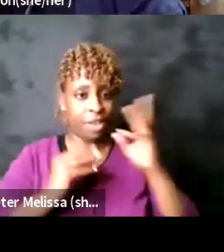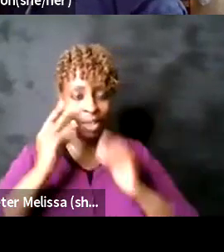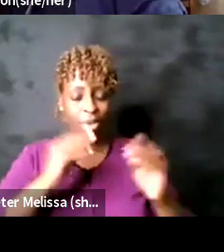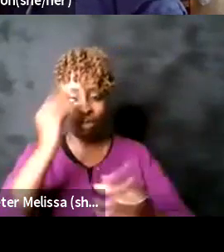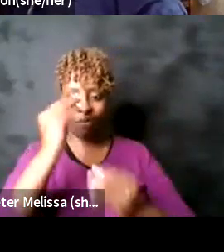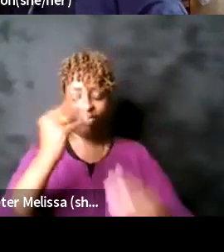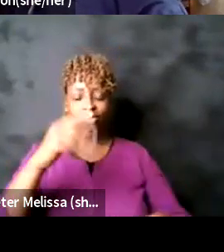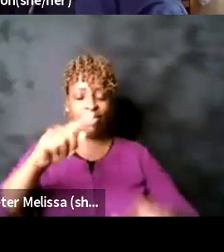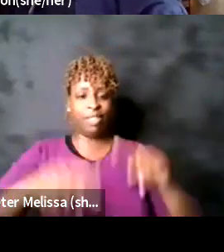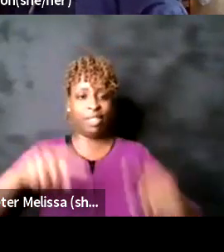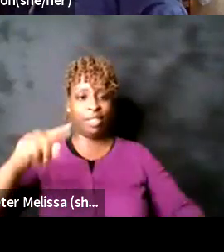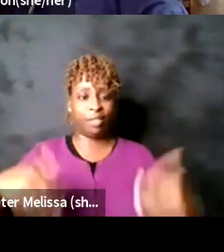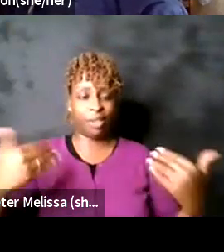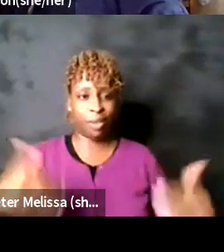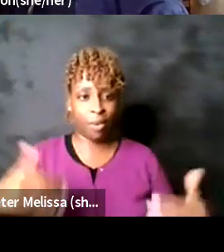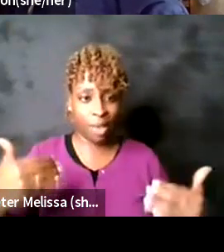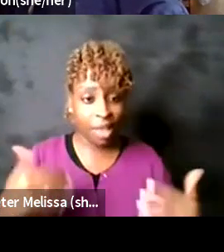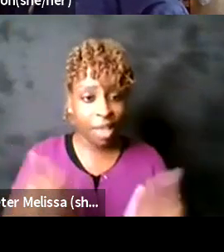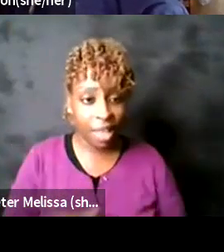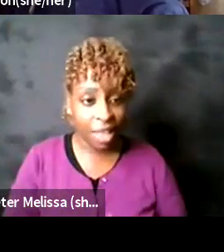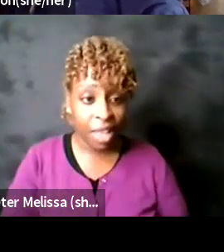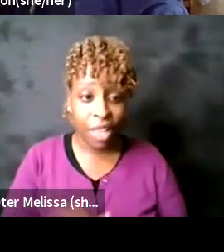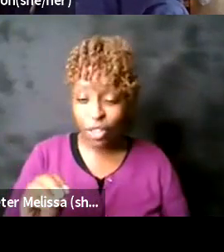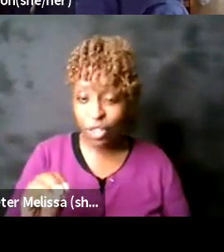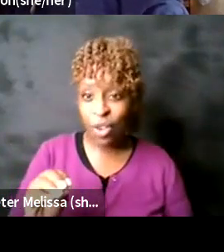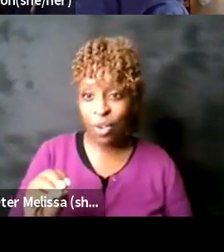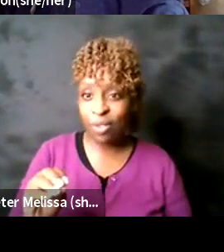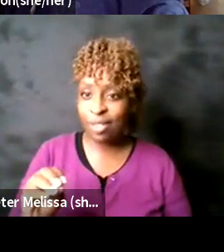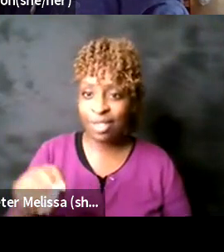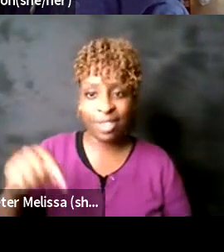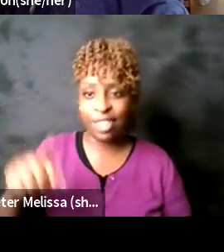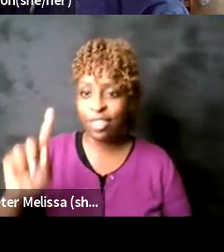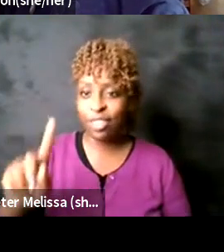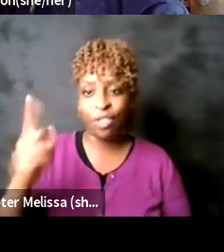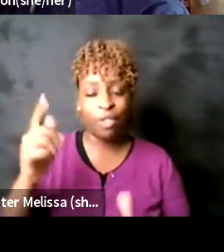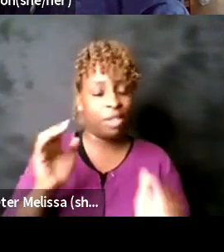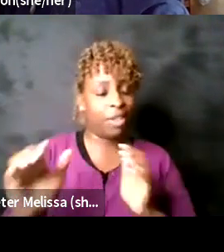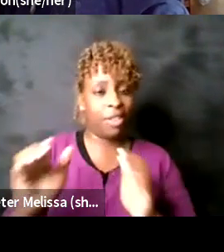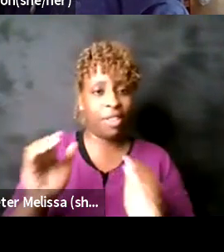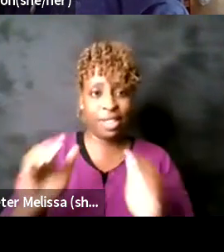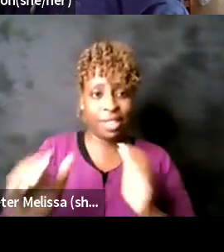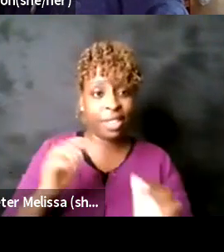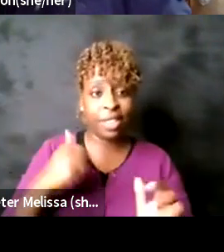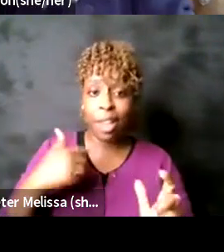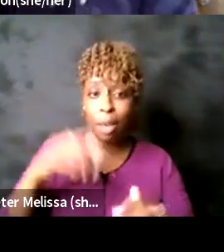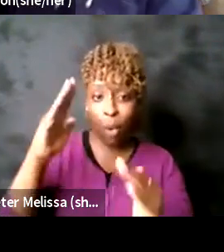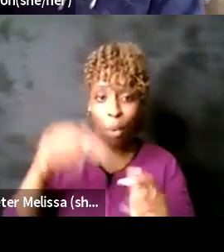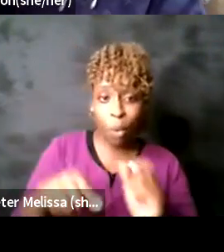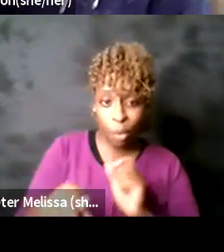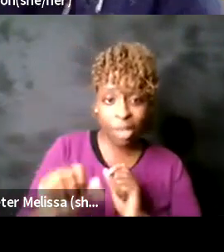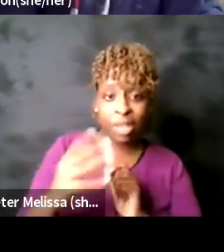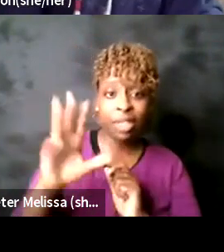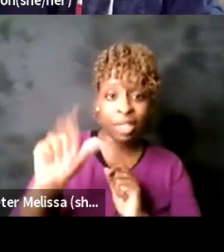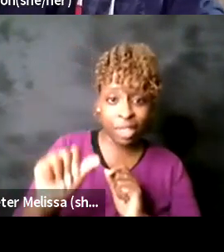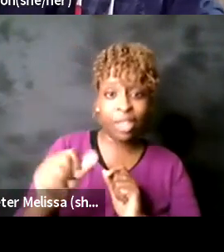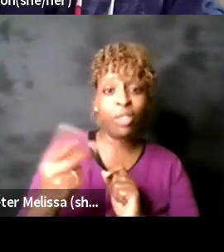um that this should this is just the first of this conversation like i really do hope sheila and i connected on facebook i